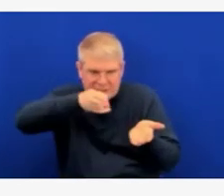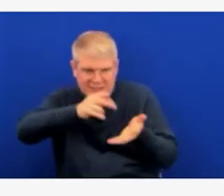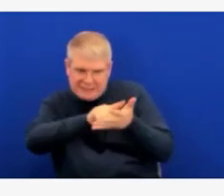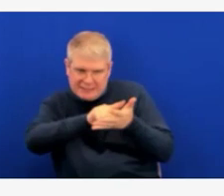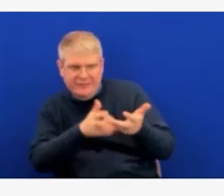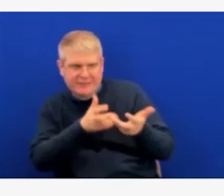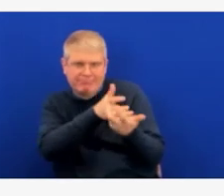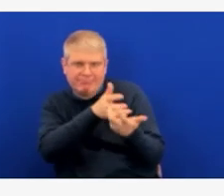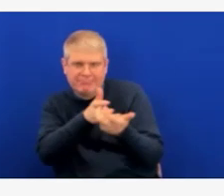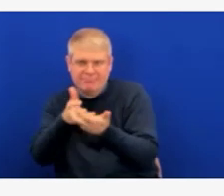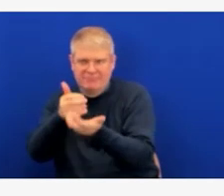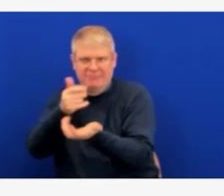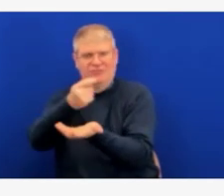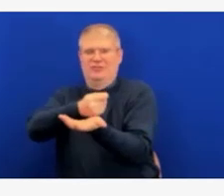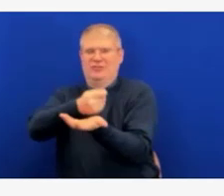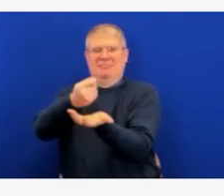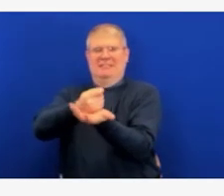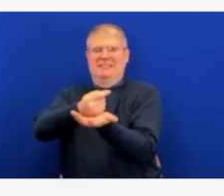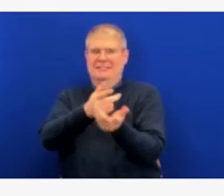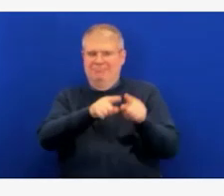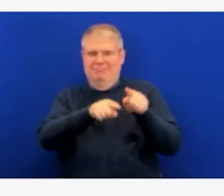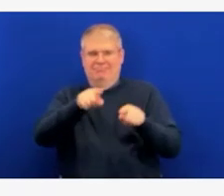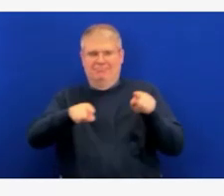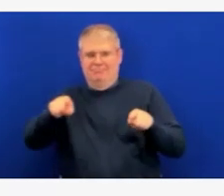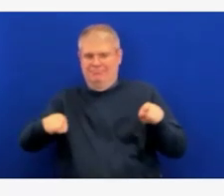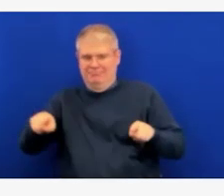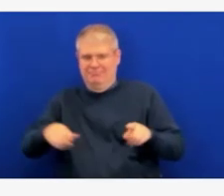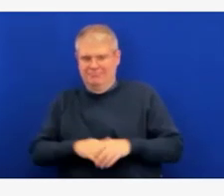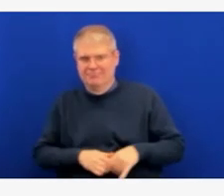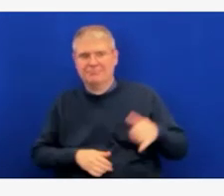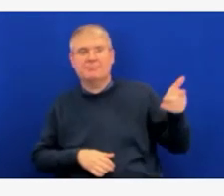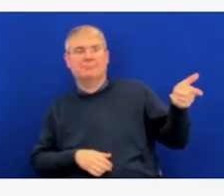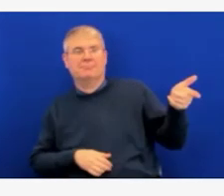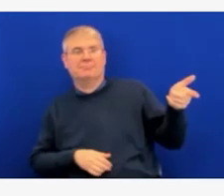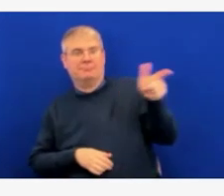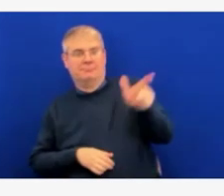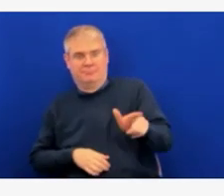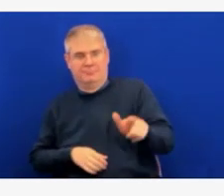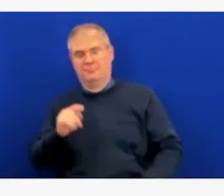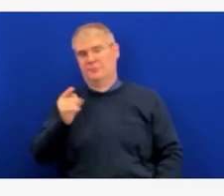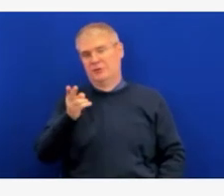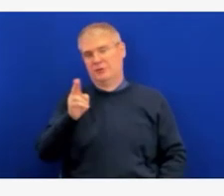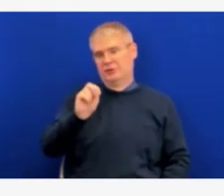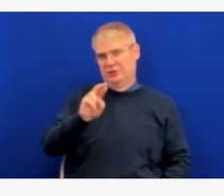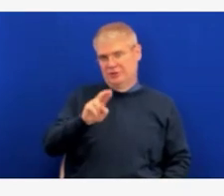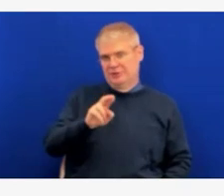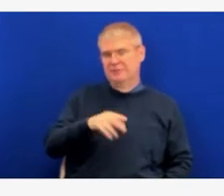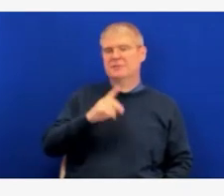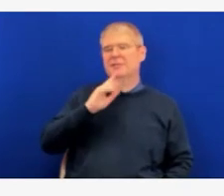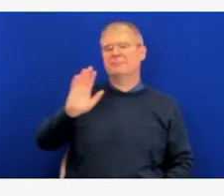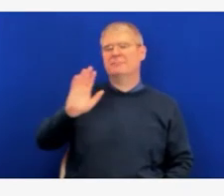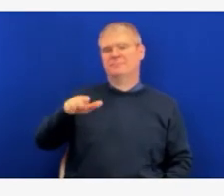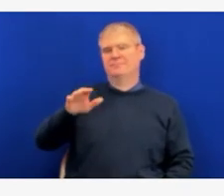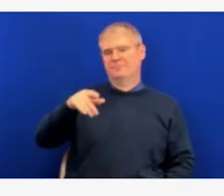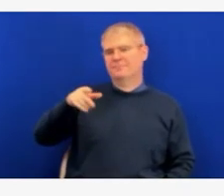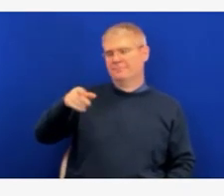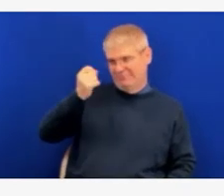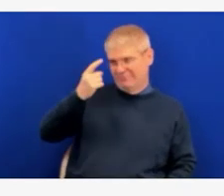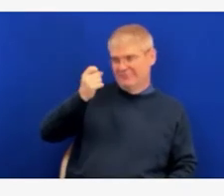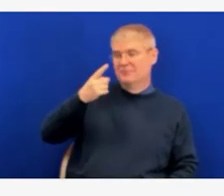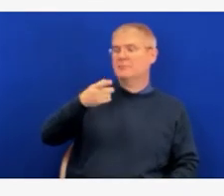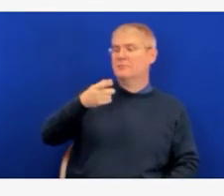long COVID is not something that we track like we do cases of acute illness.